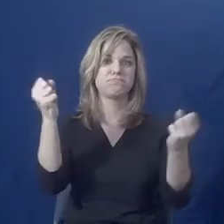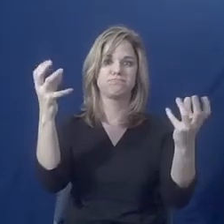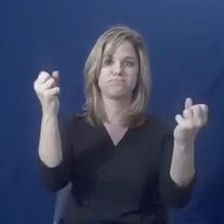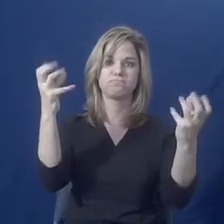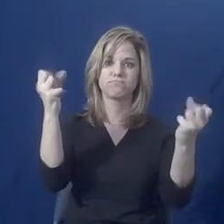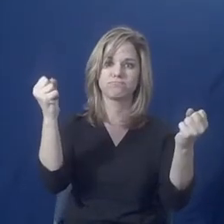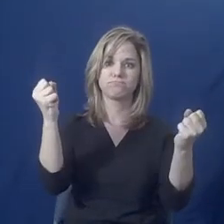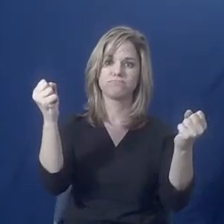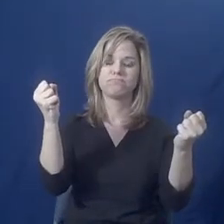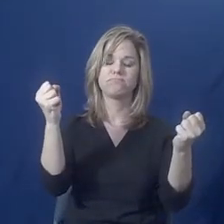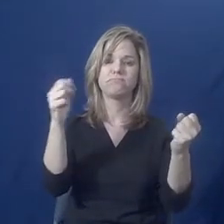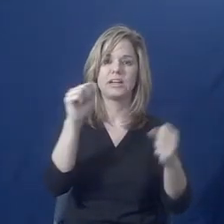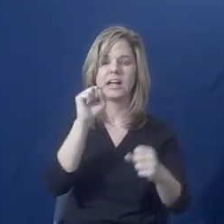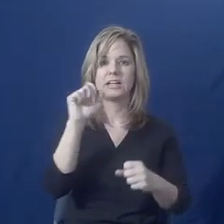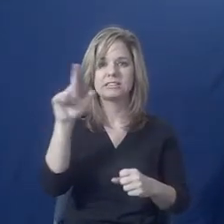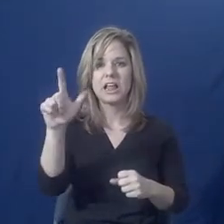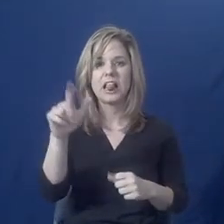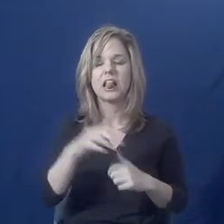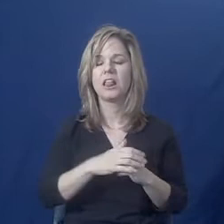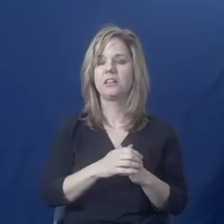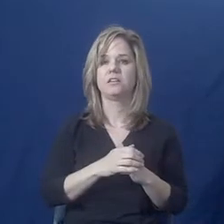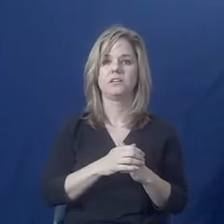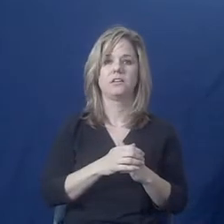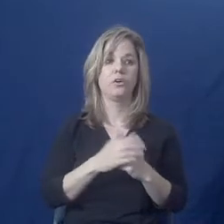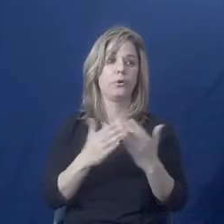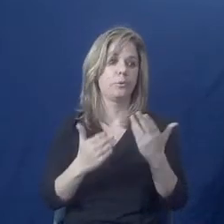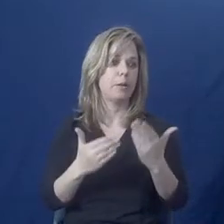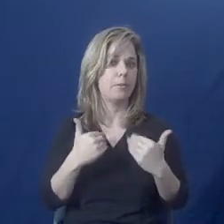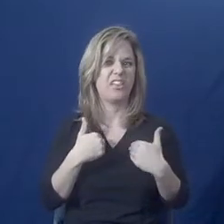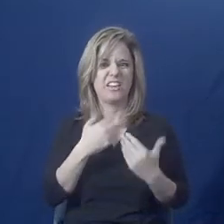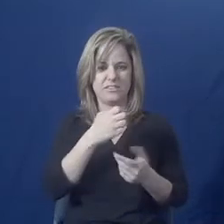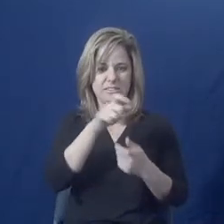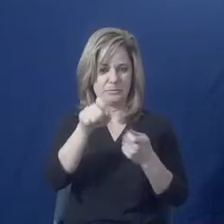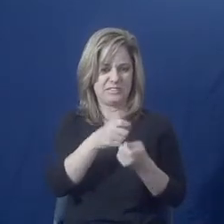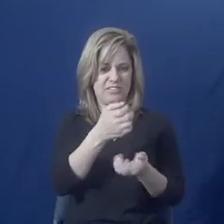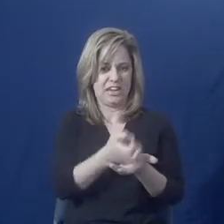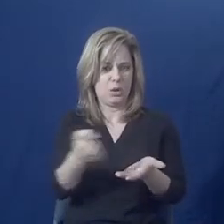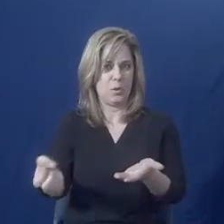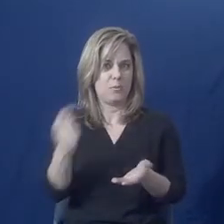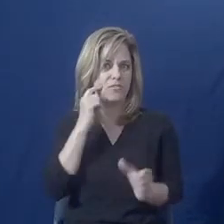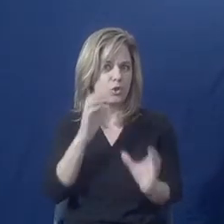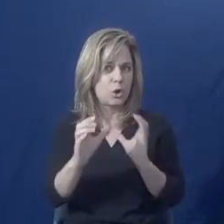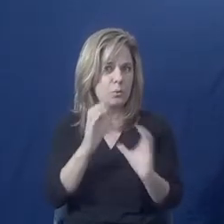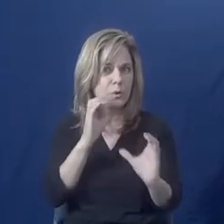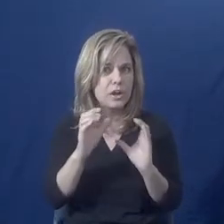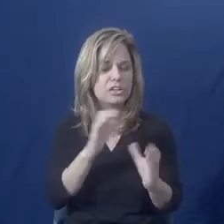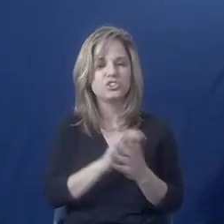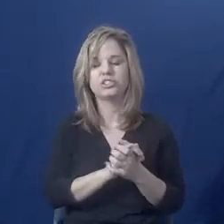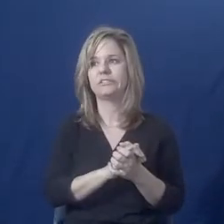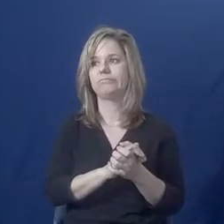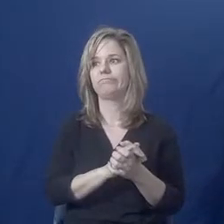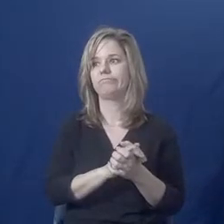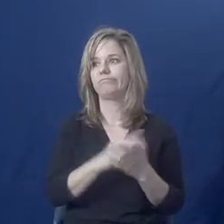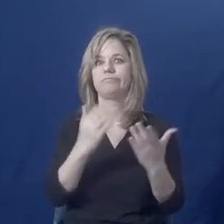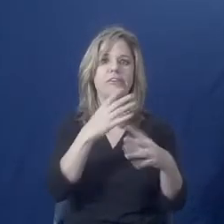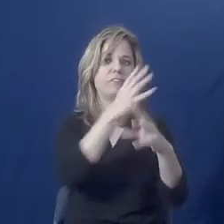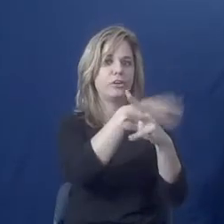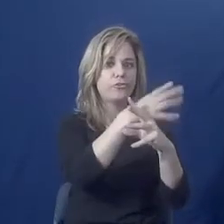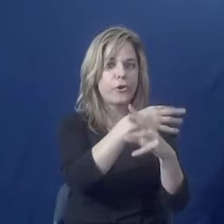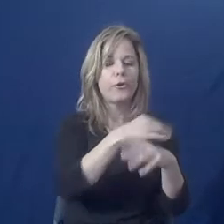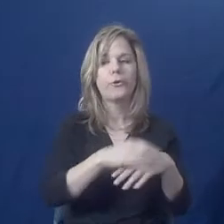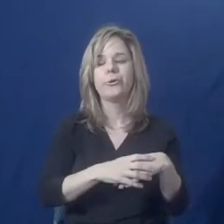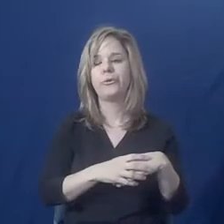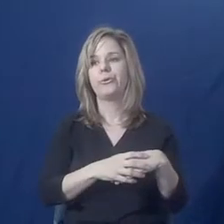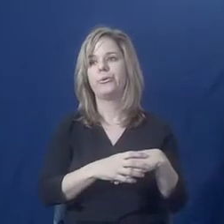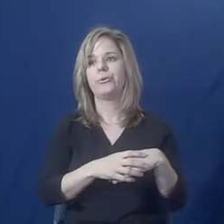if they have certain pieces of equipment that they use to communicate. So if they have a video phone or